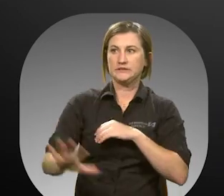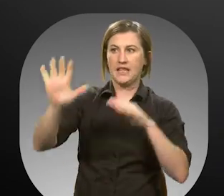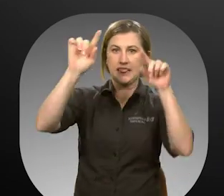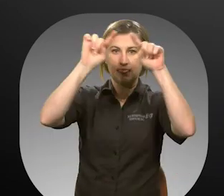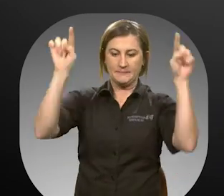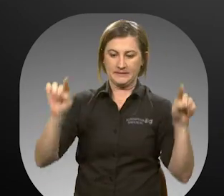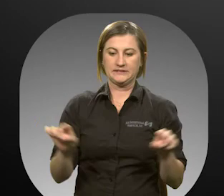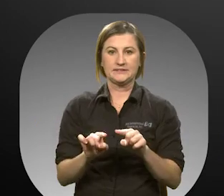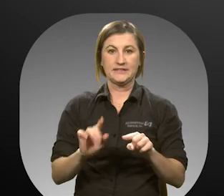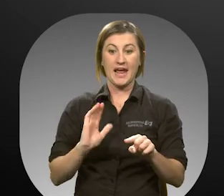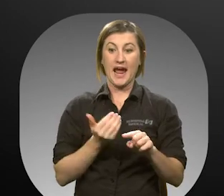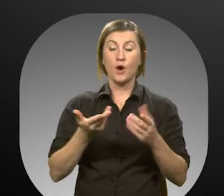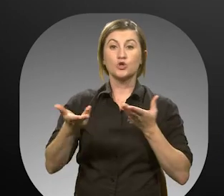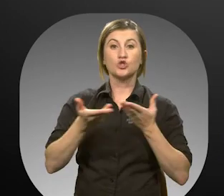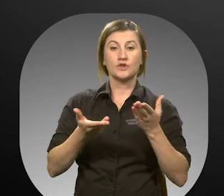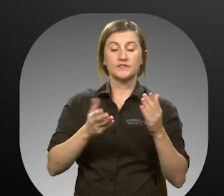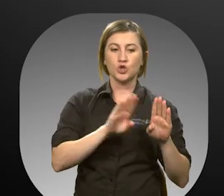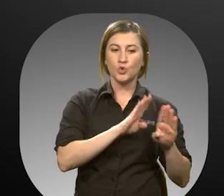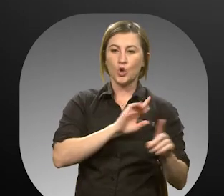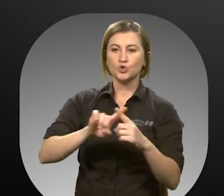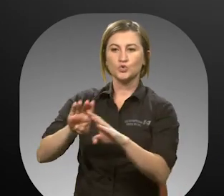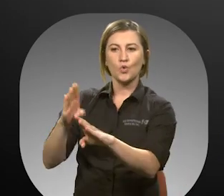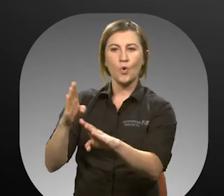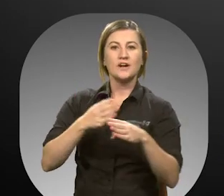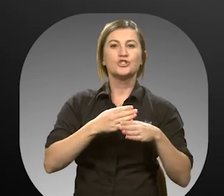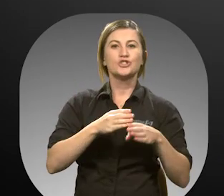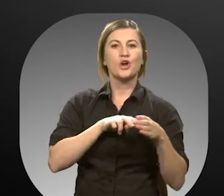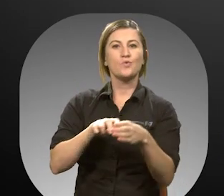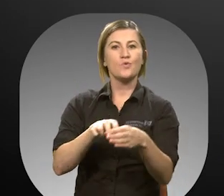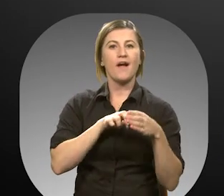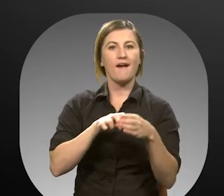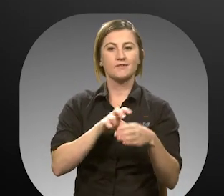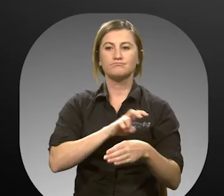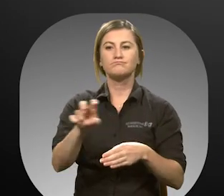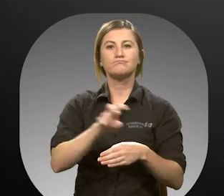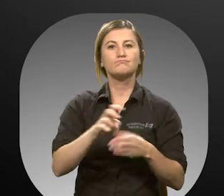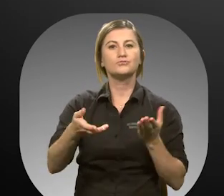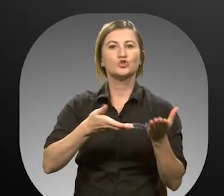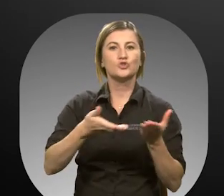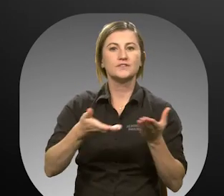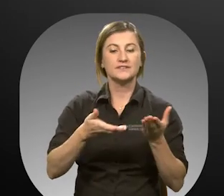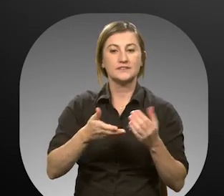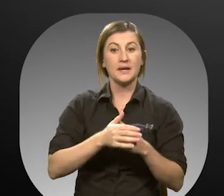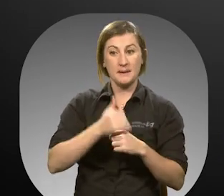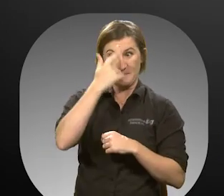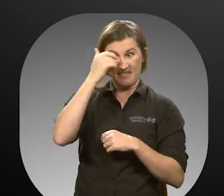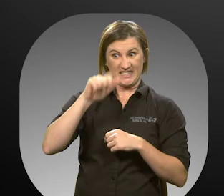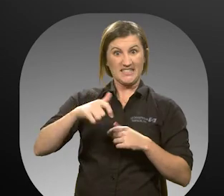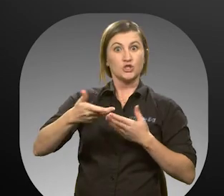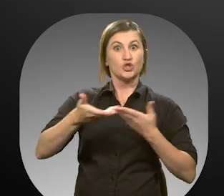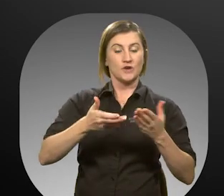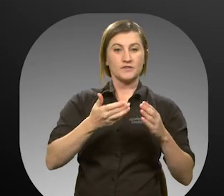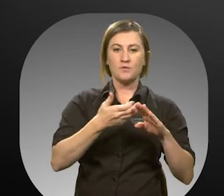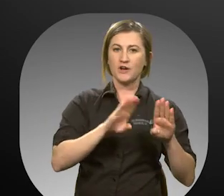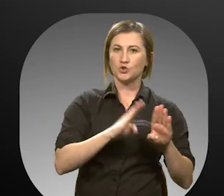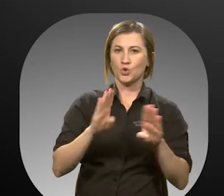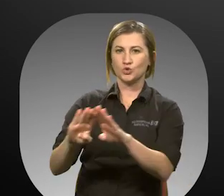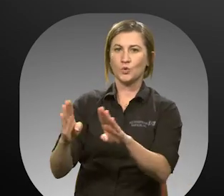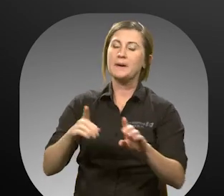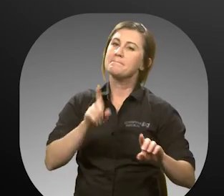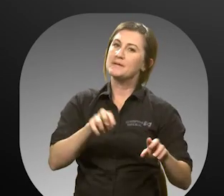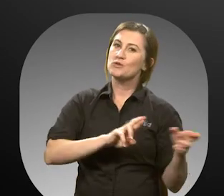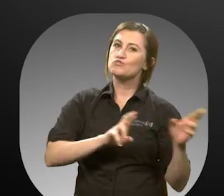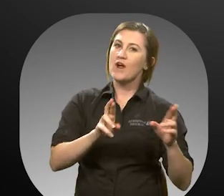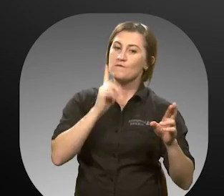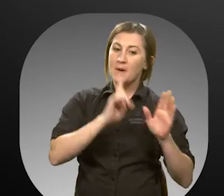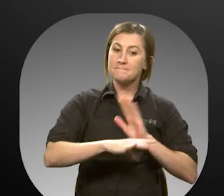Votran Gold Service is a door-to-door, shared-ride paratransit service. Since the service is provided from door-to-door, you must